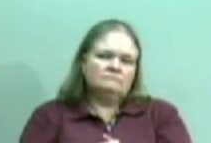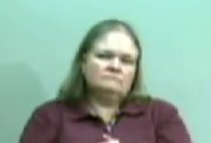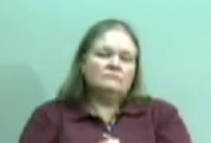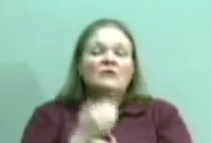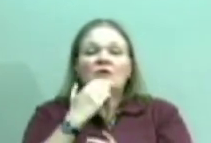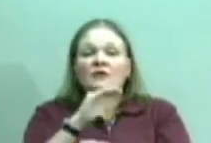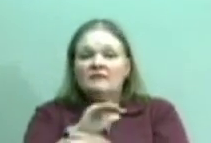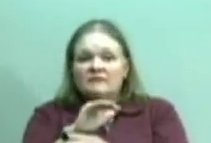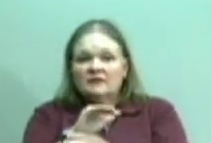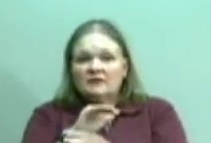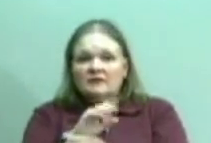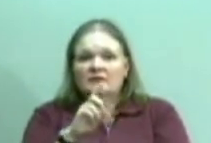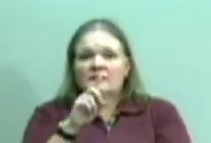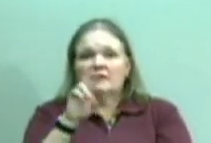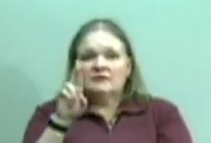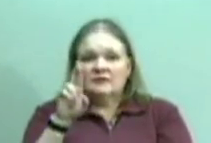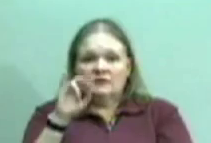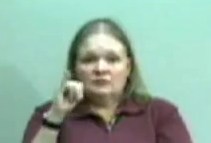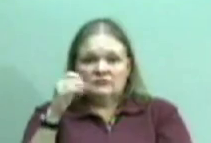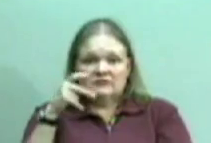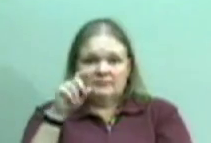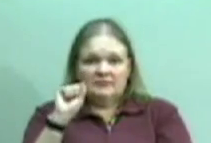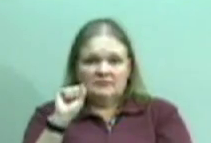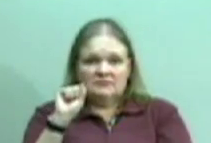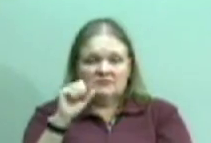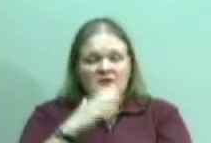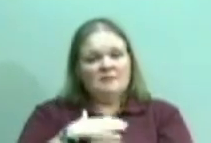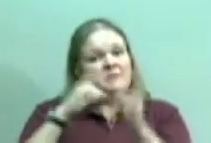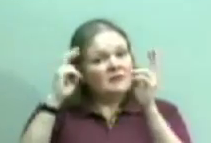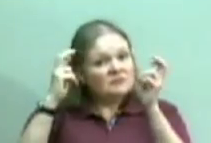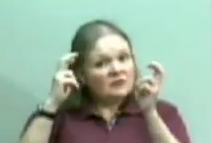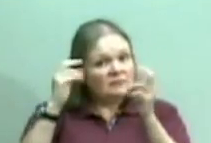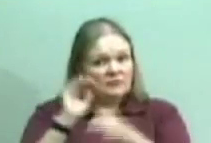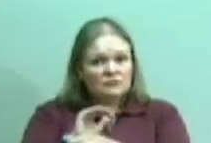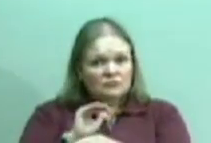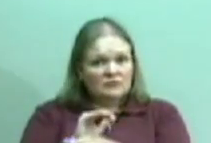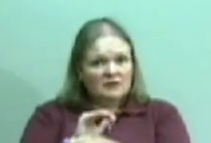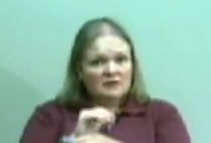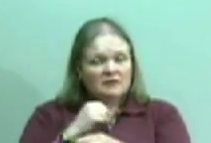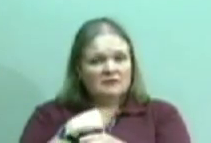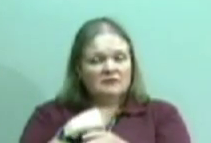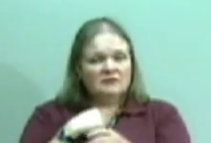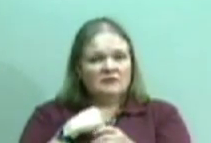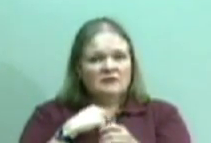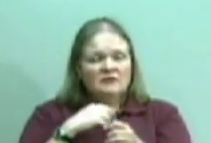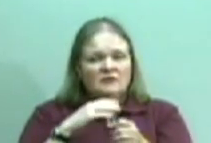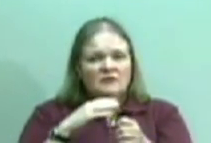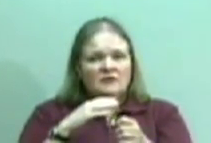Good evening, dear JCPS. My subject tonight is fool me thrice.